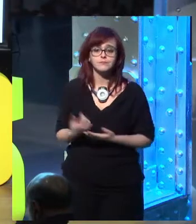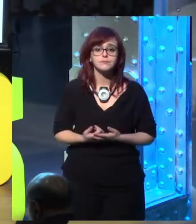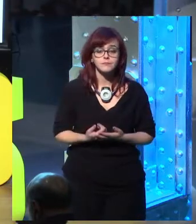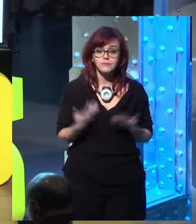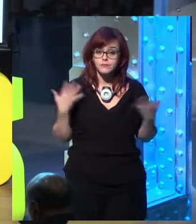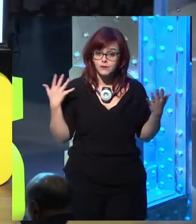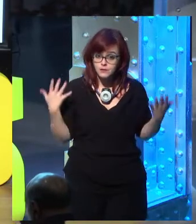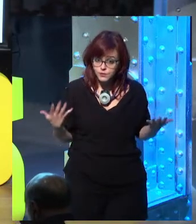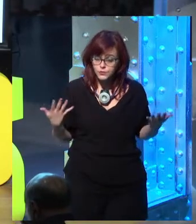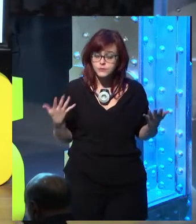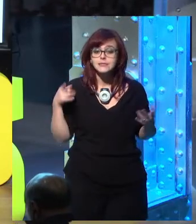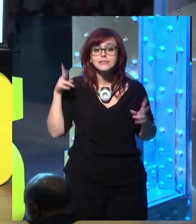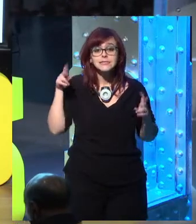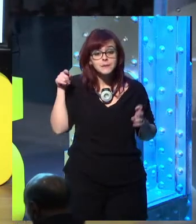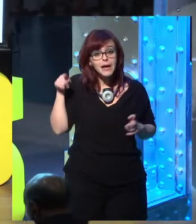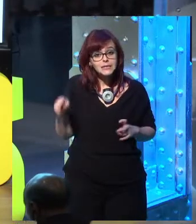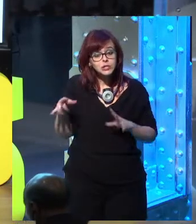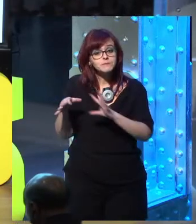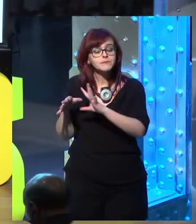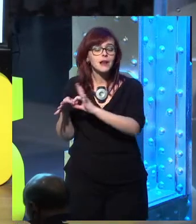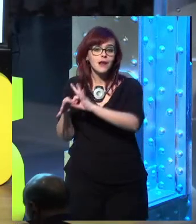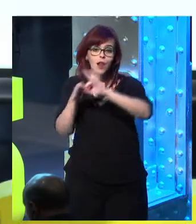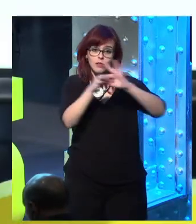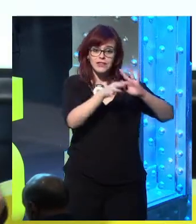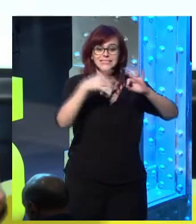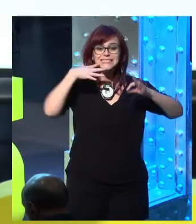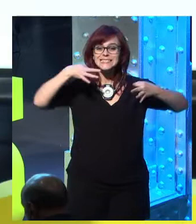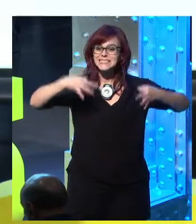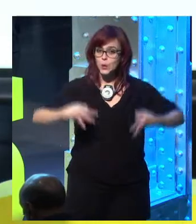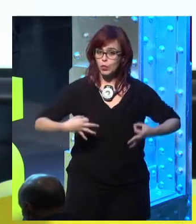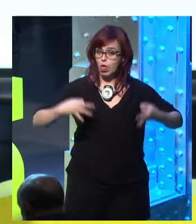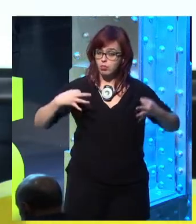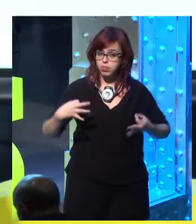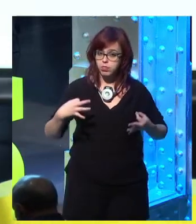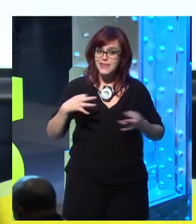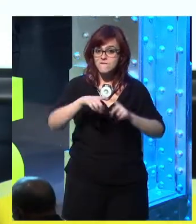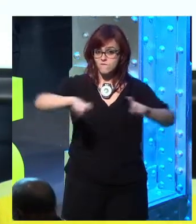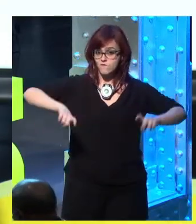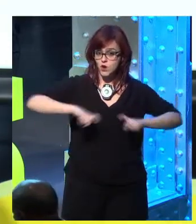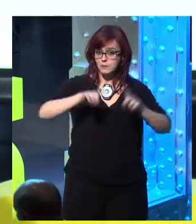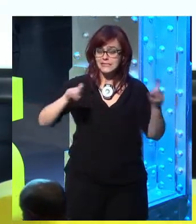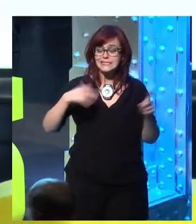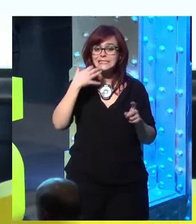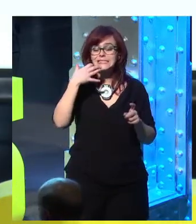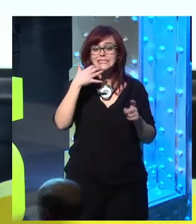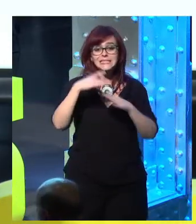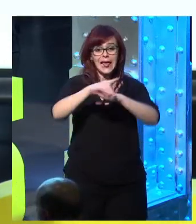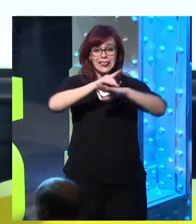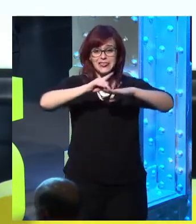We can't do this, because everything is too exciting for people to hack into. It's all just sitting there.